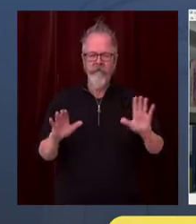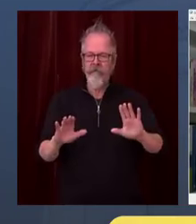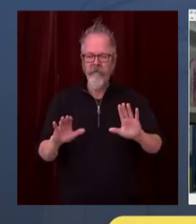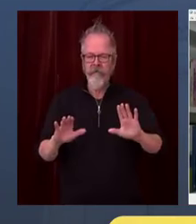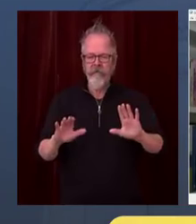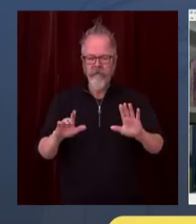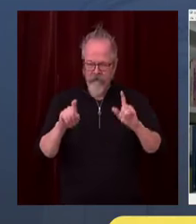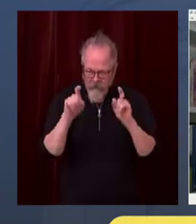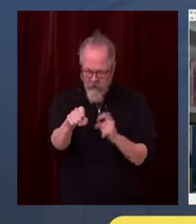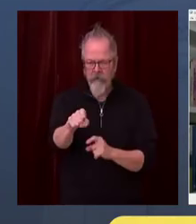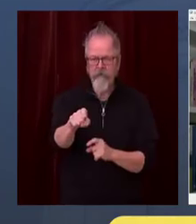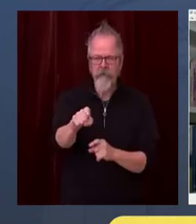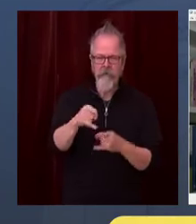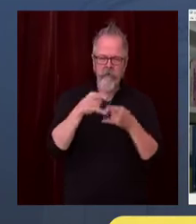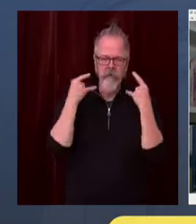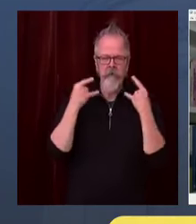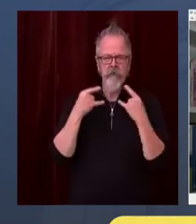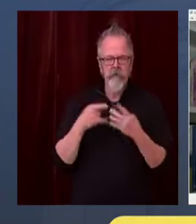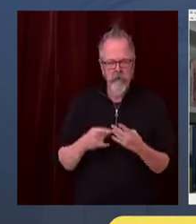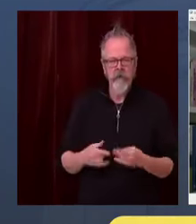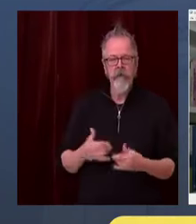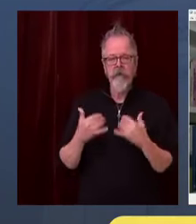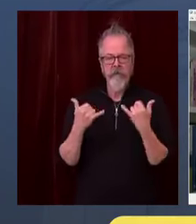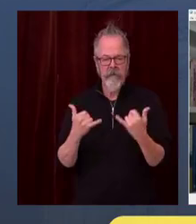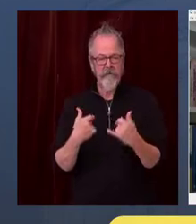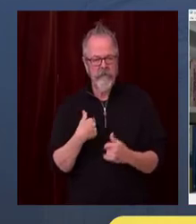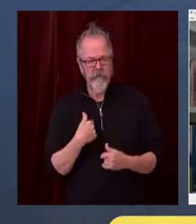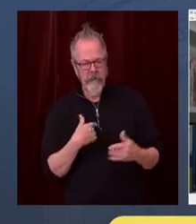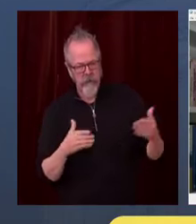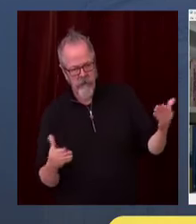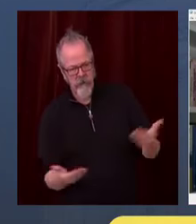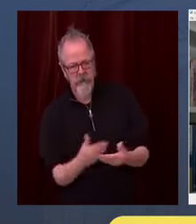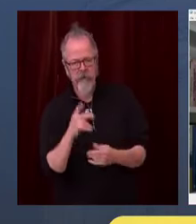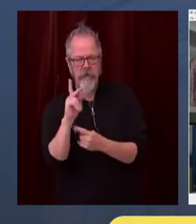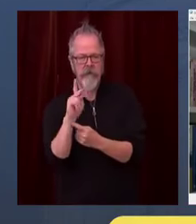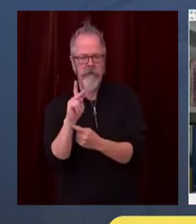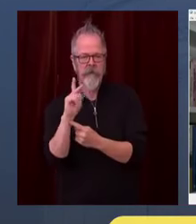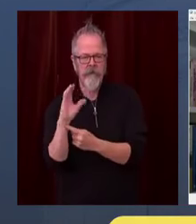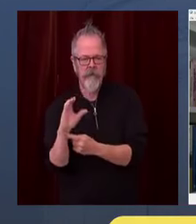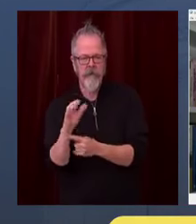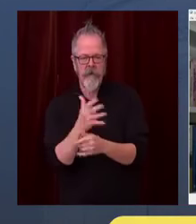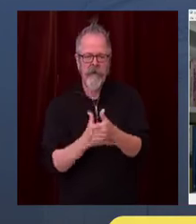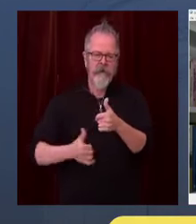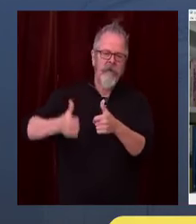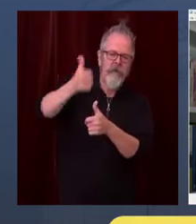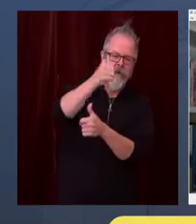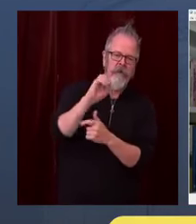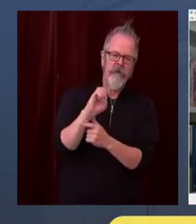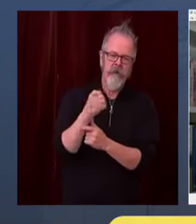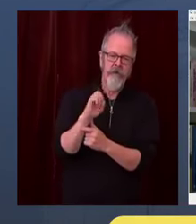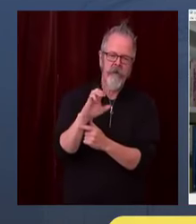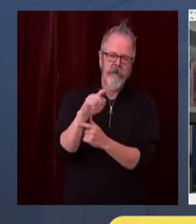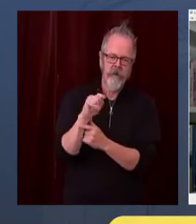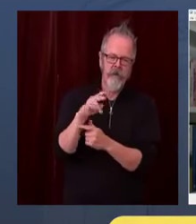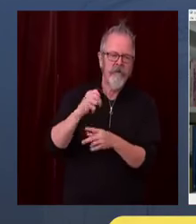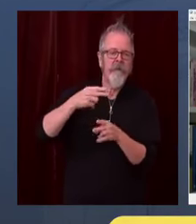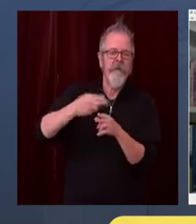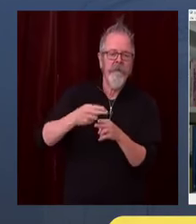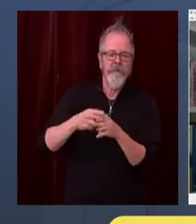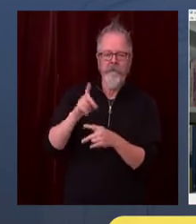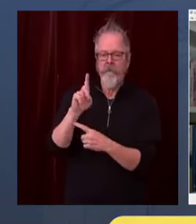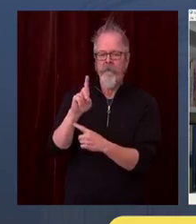our case counts are soaring, and that is also true nationally. The number of hospitalizations in King County last week